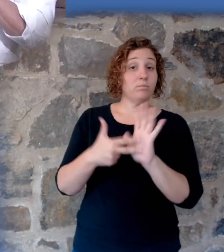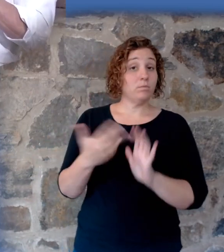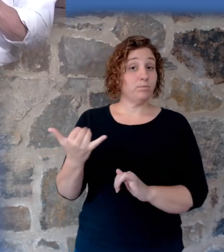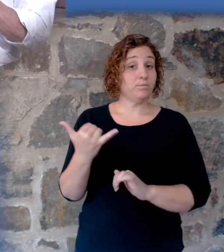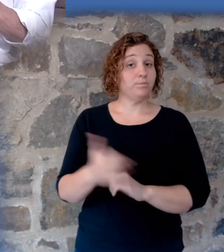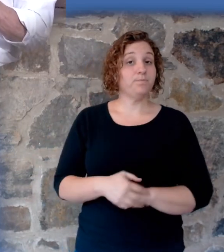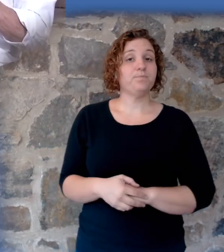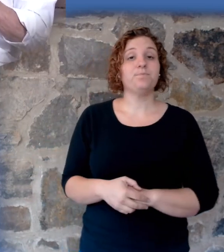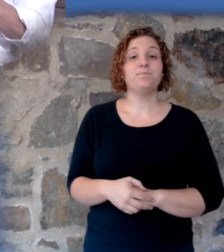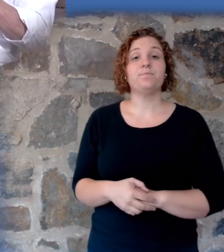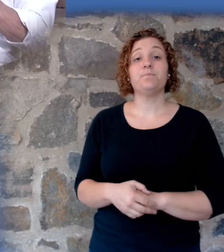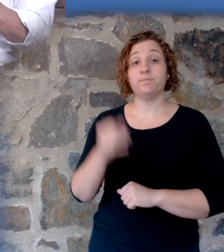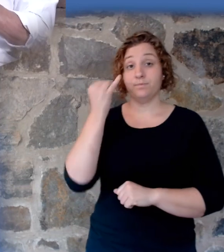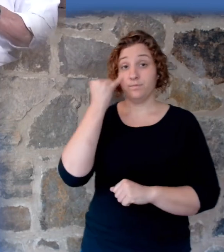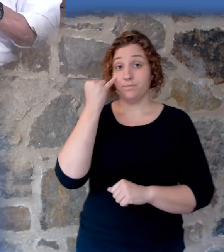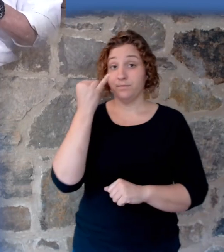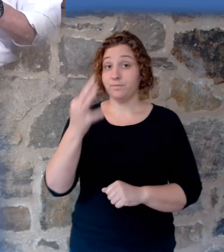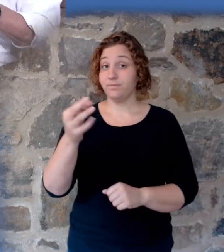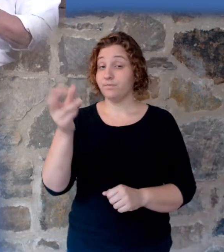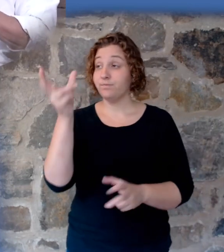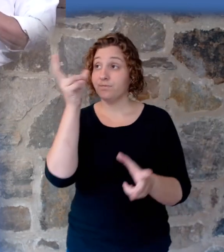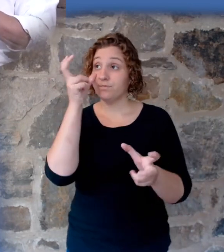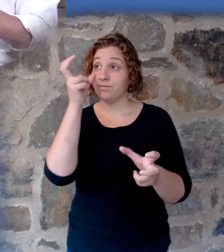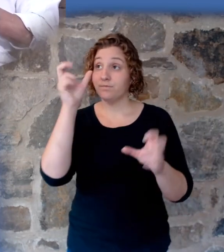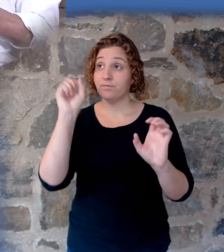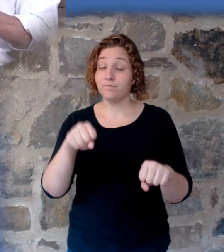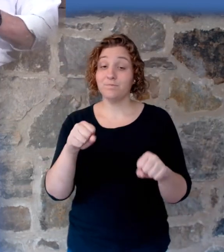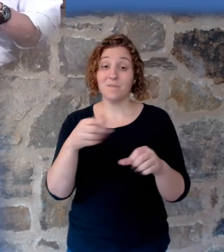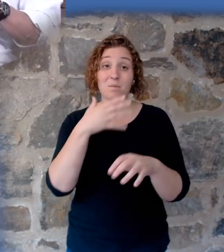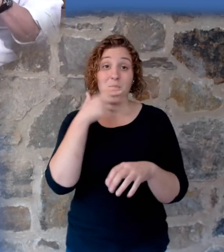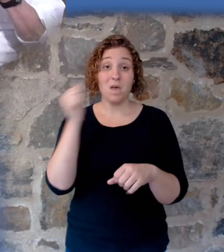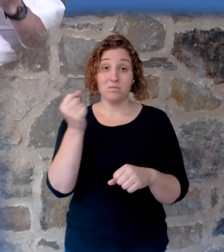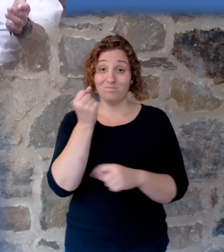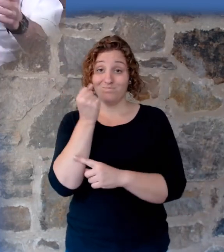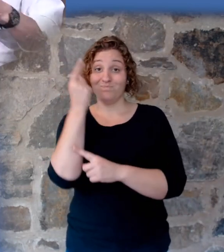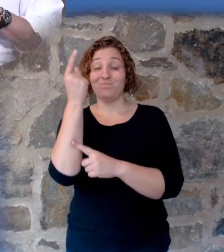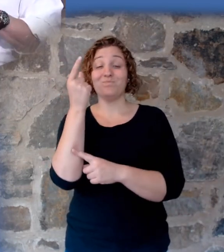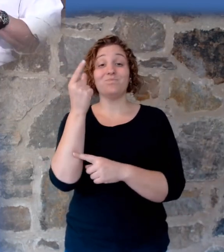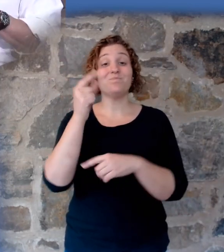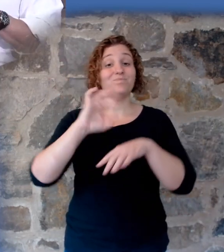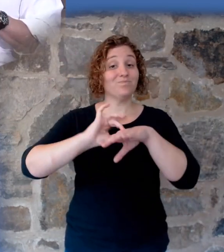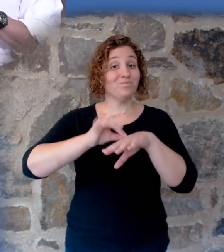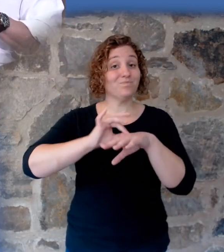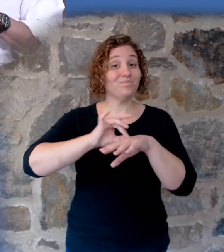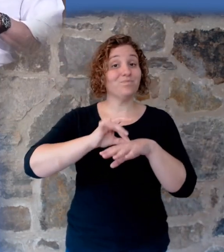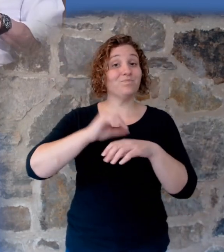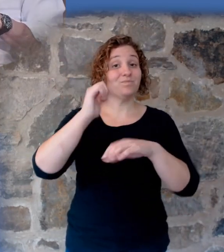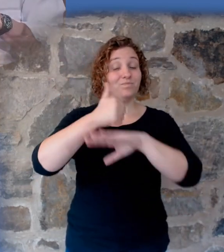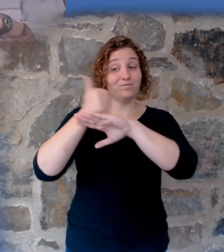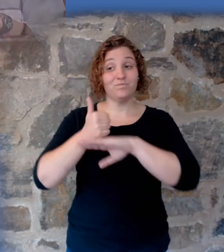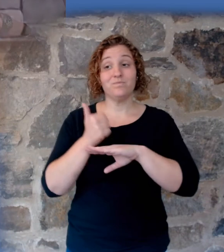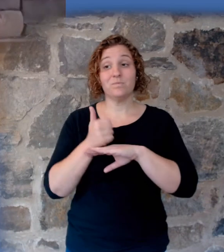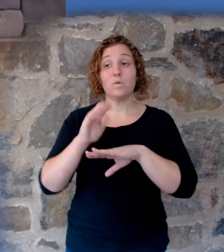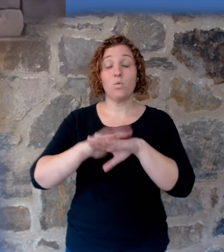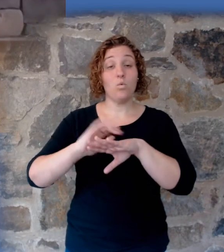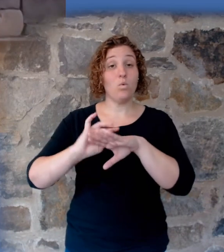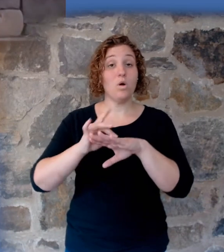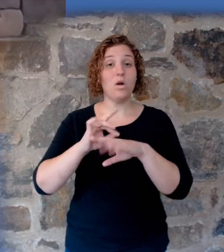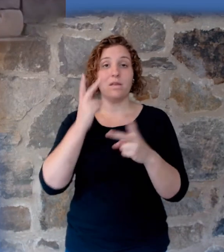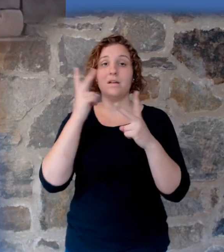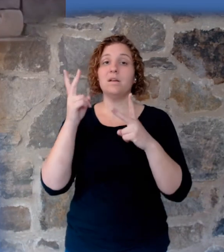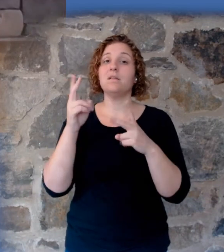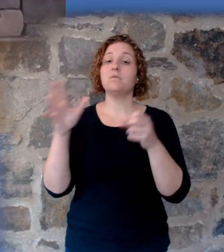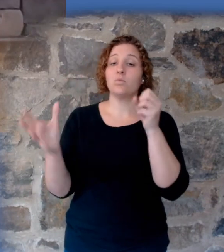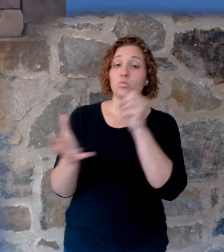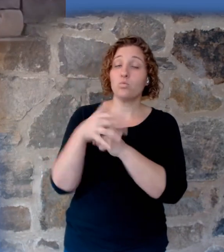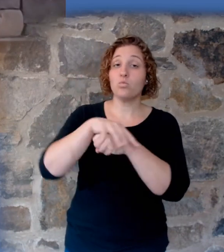If you have eyes to see, the best way to interpret the geological formations we see around the earth would be a global flood. That is really